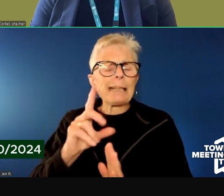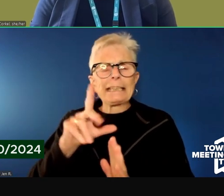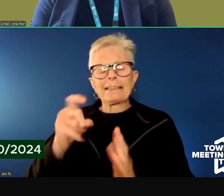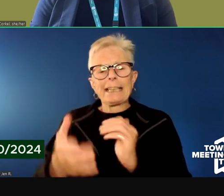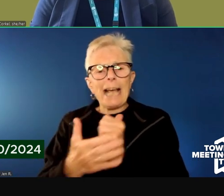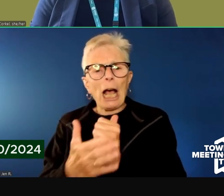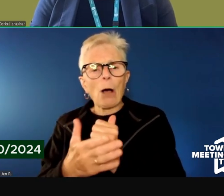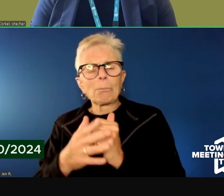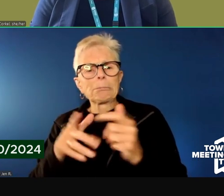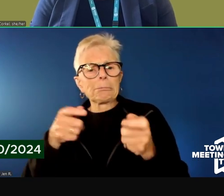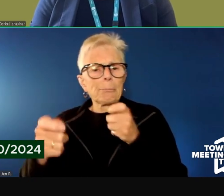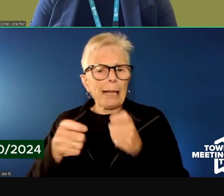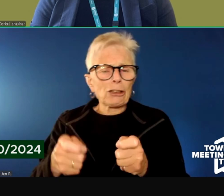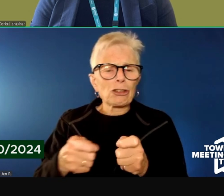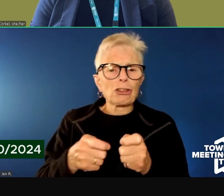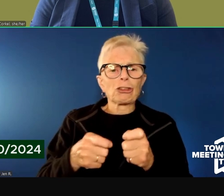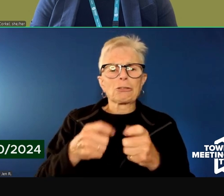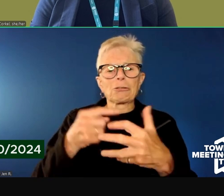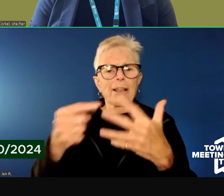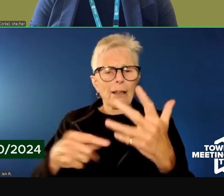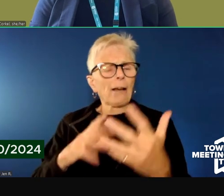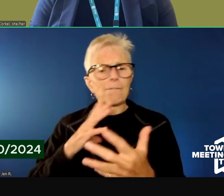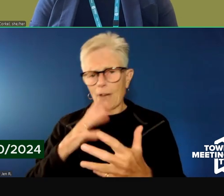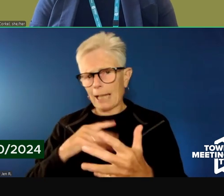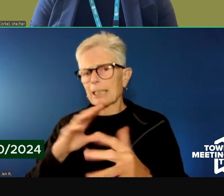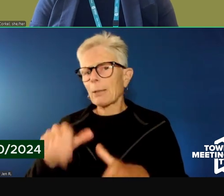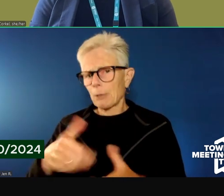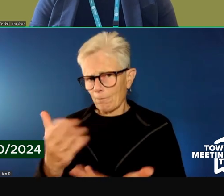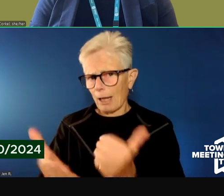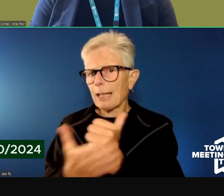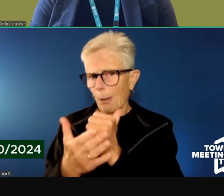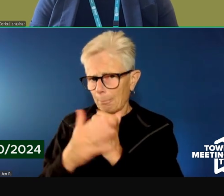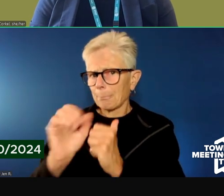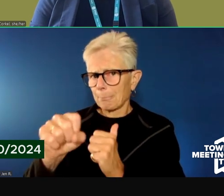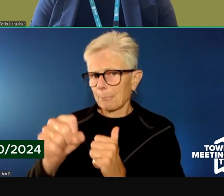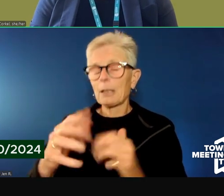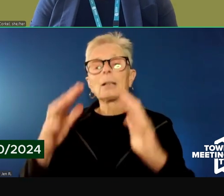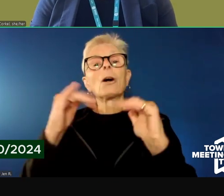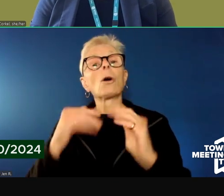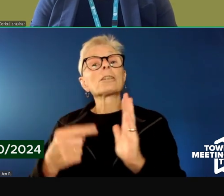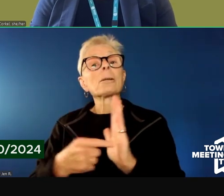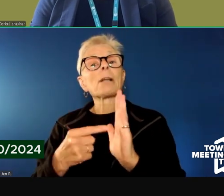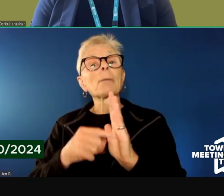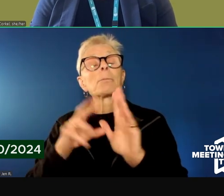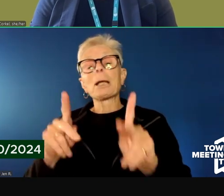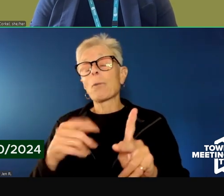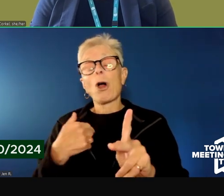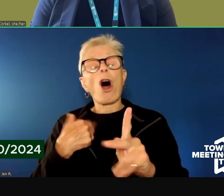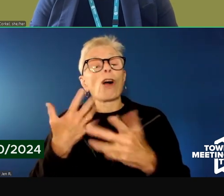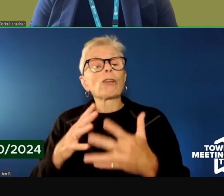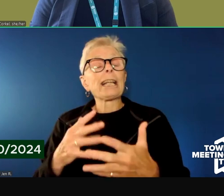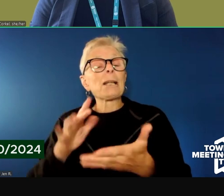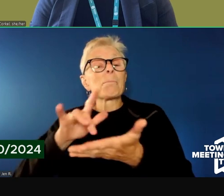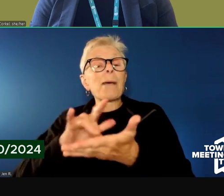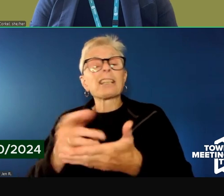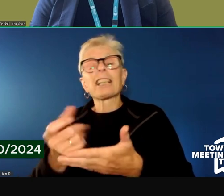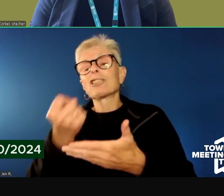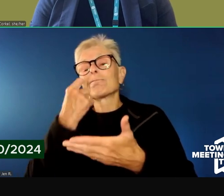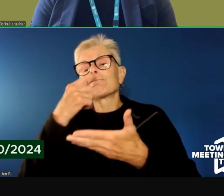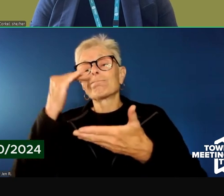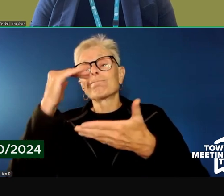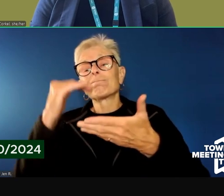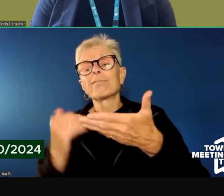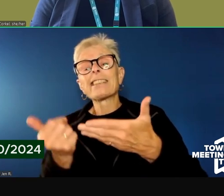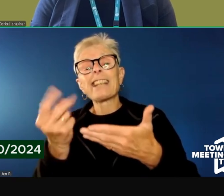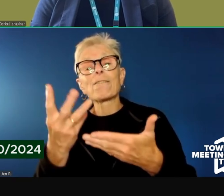that will be able to be provided as well. And then sometimes people are taking a number of medications and someone